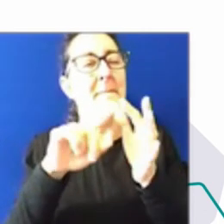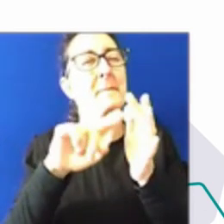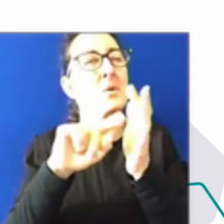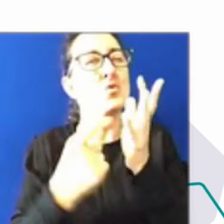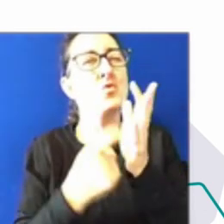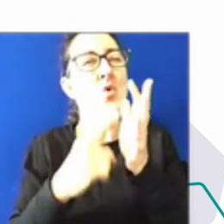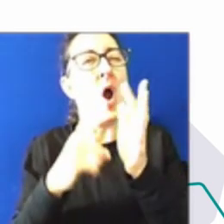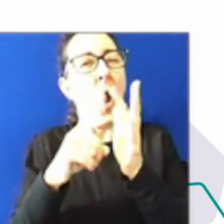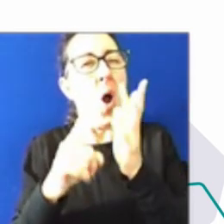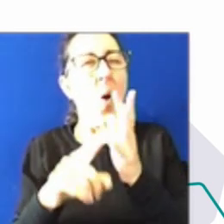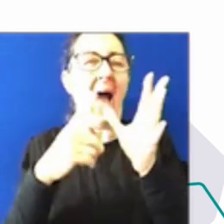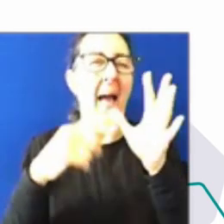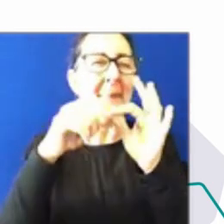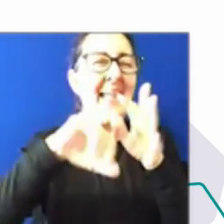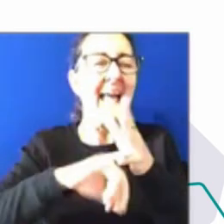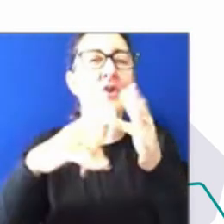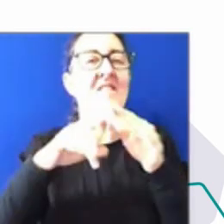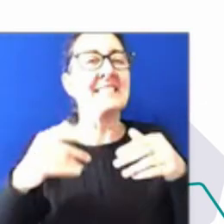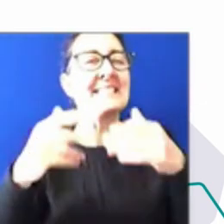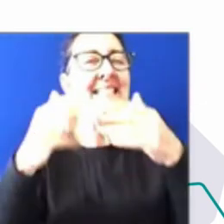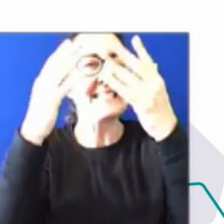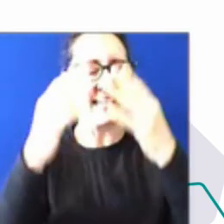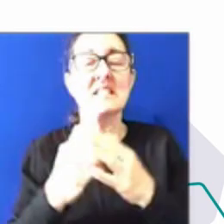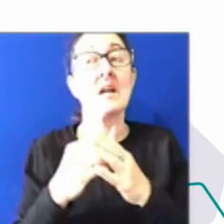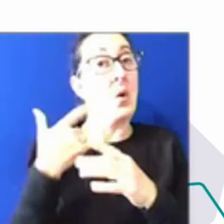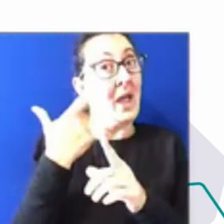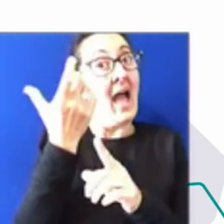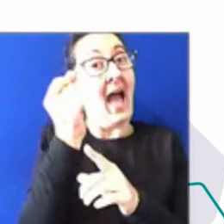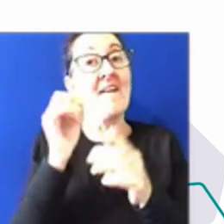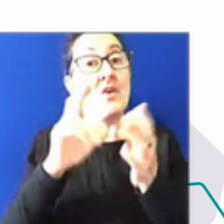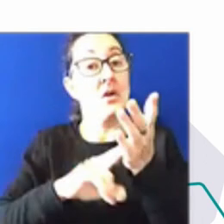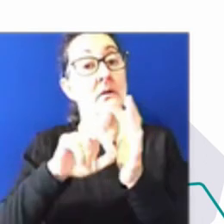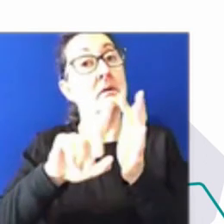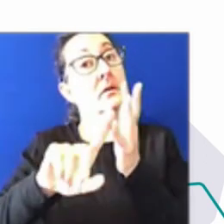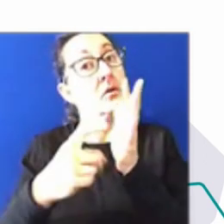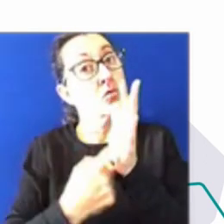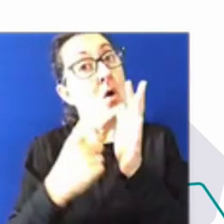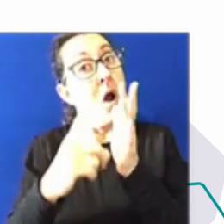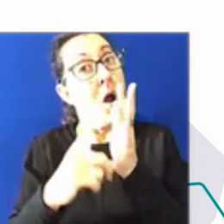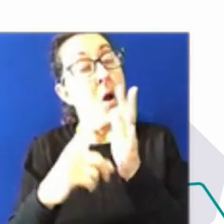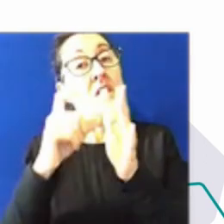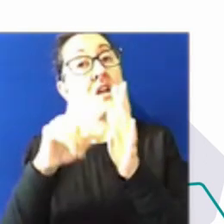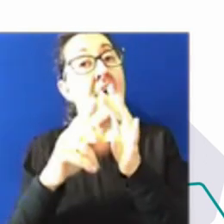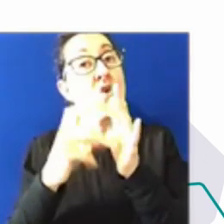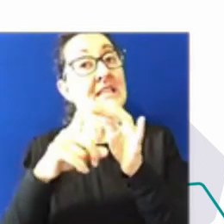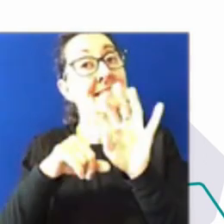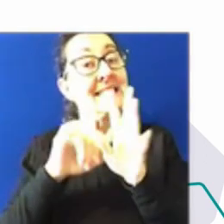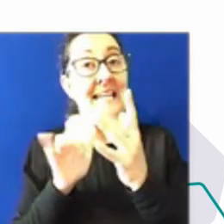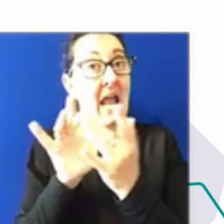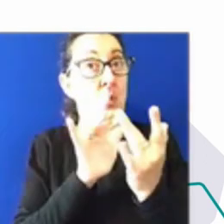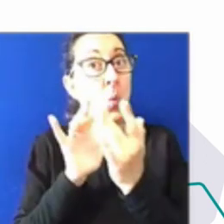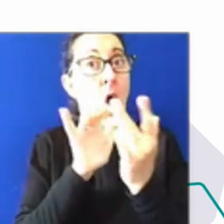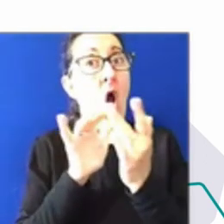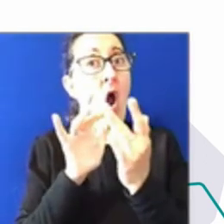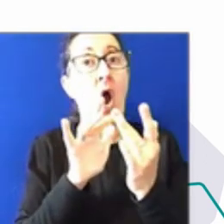And in the Australian Bureau of Statistics, the neurodiversity network was really strong and proactive in saying to senior leaders,